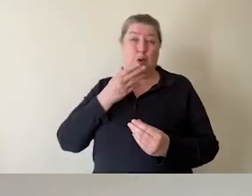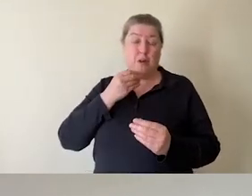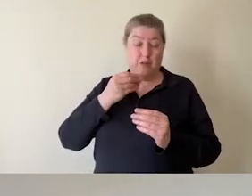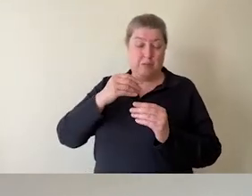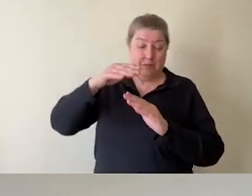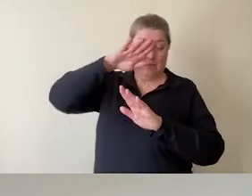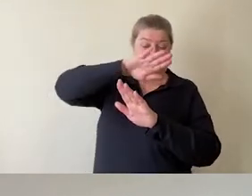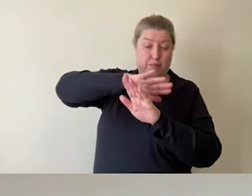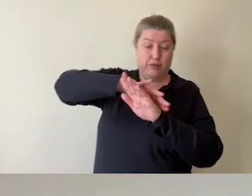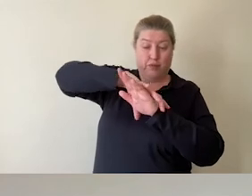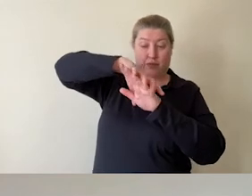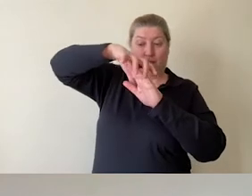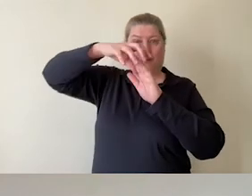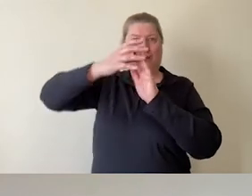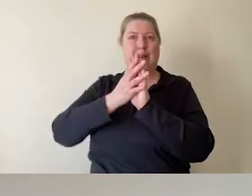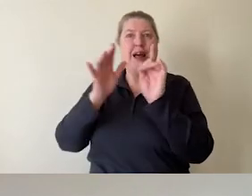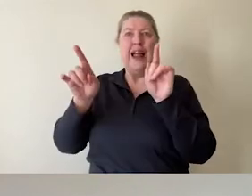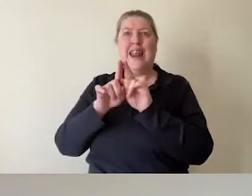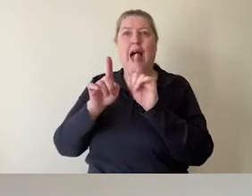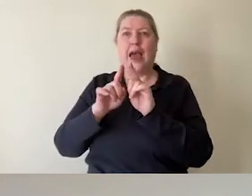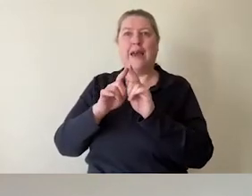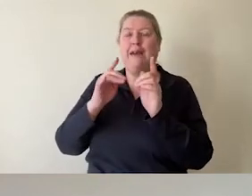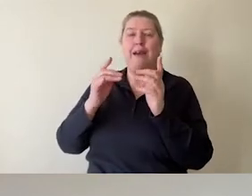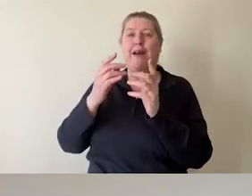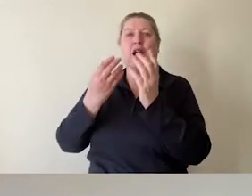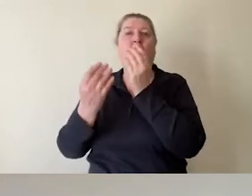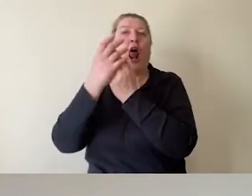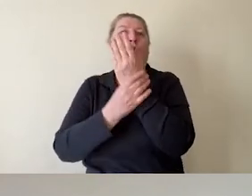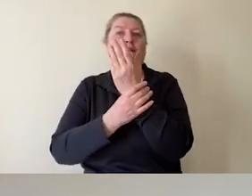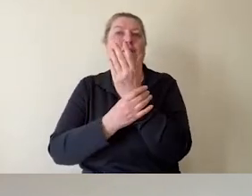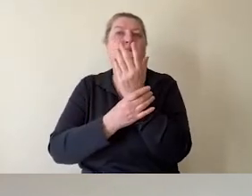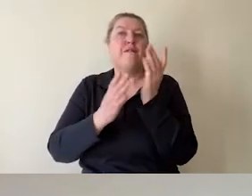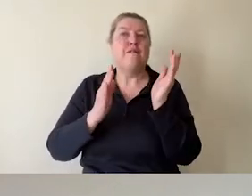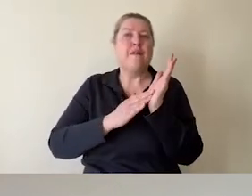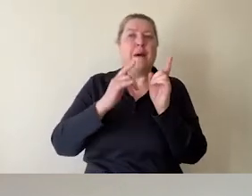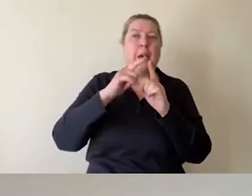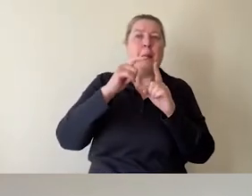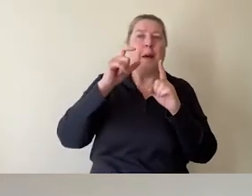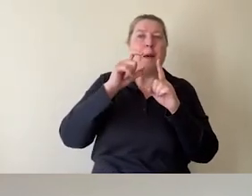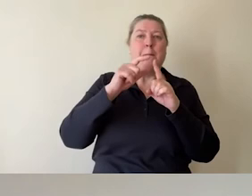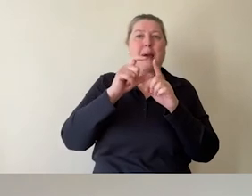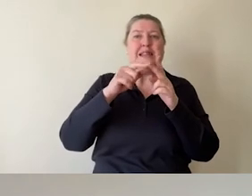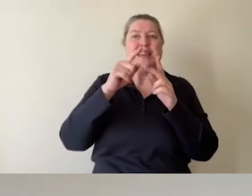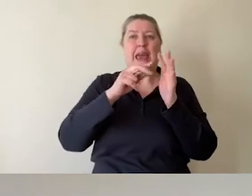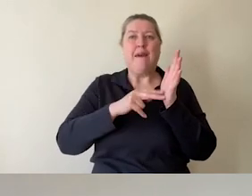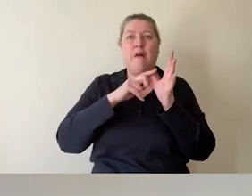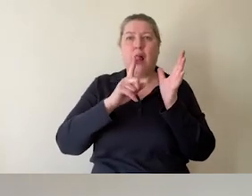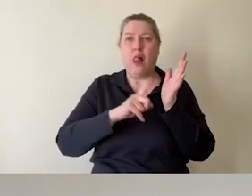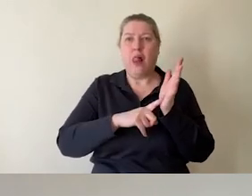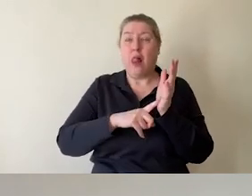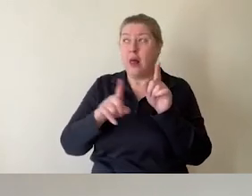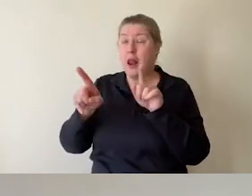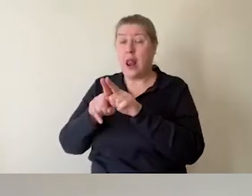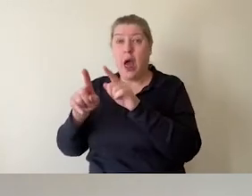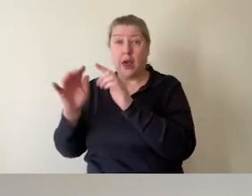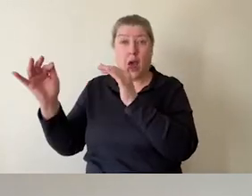and you're wearing a medieval glove. If we're studying the Battle of Hastings, everyone can get their